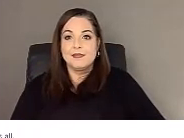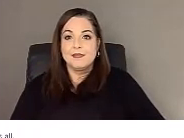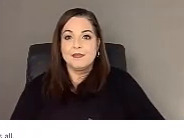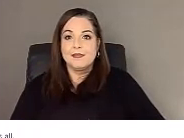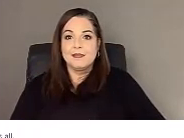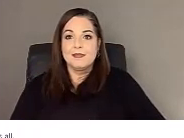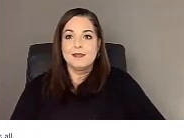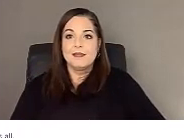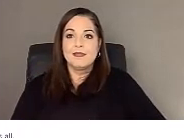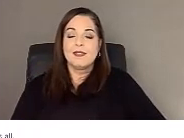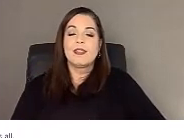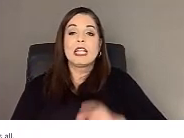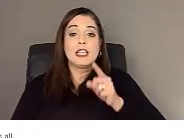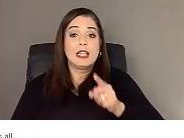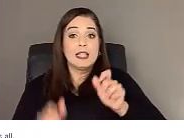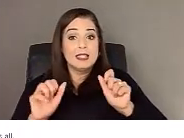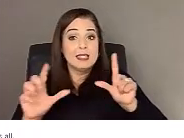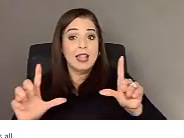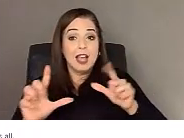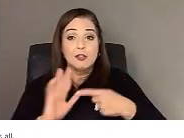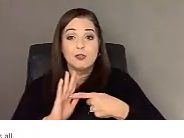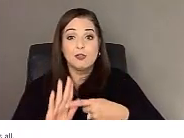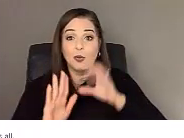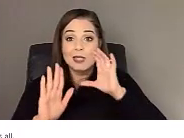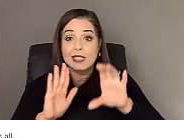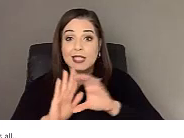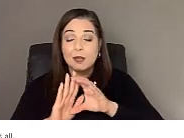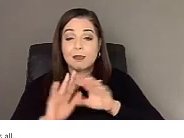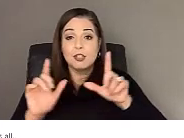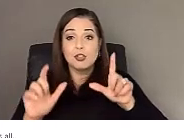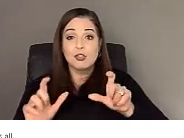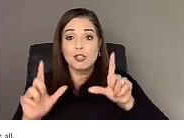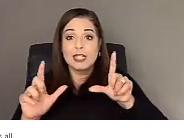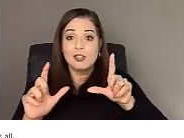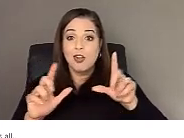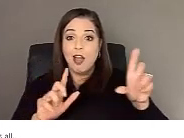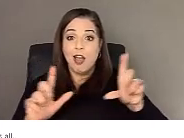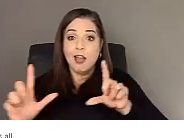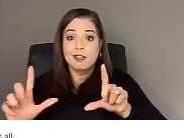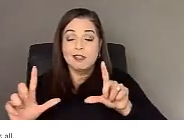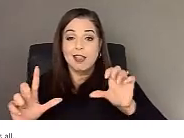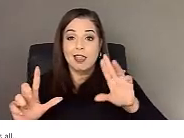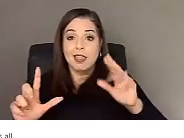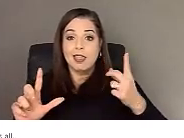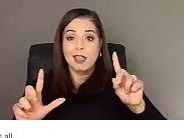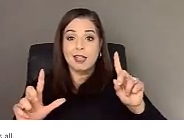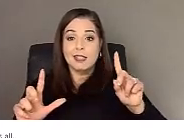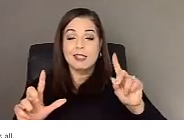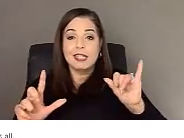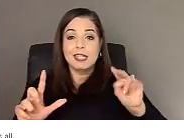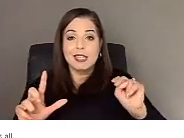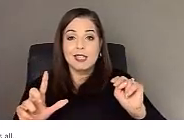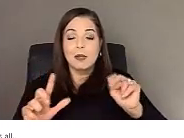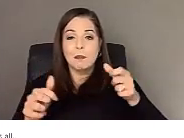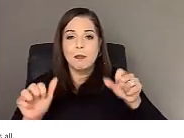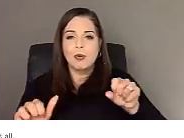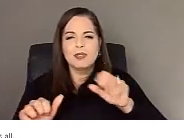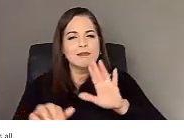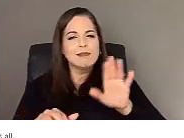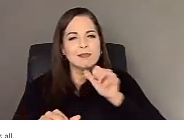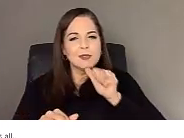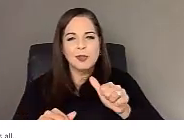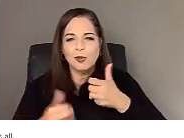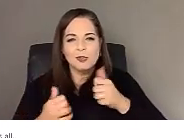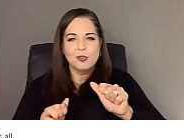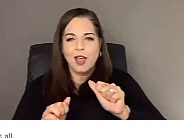So this slide shows an image that is a screenshot of their LinkedIn post. Don't worry about trying to read this extremely